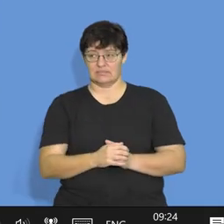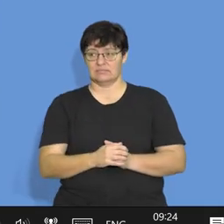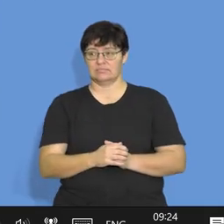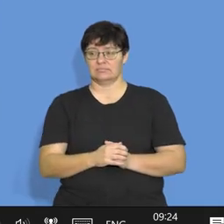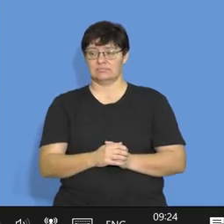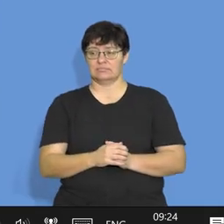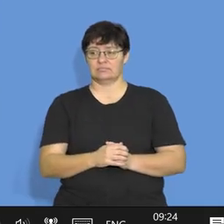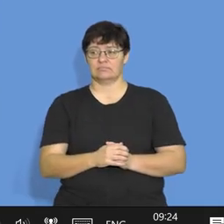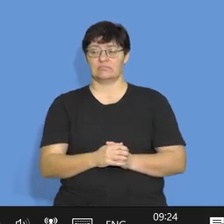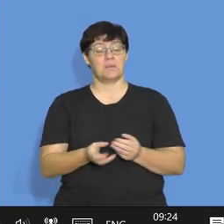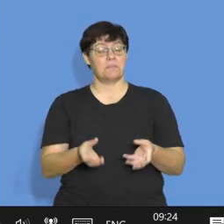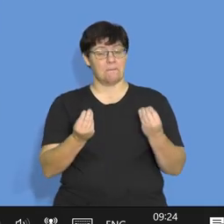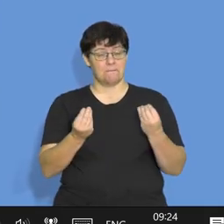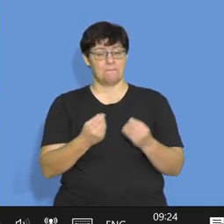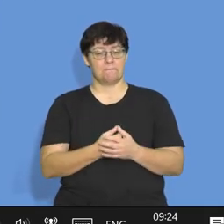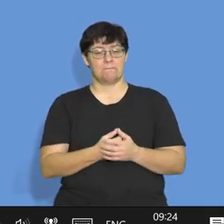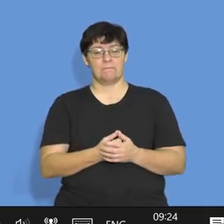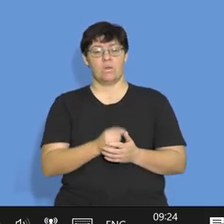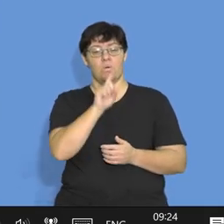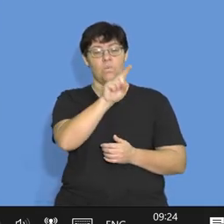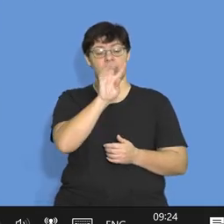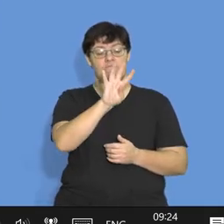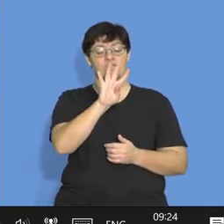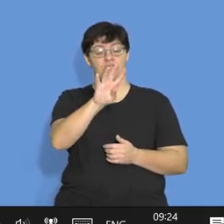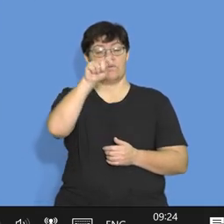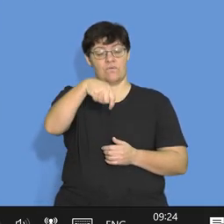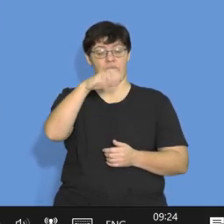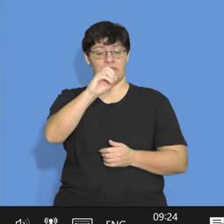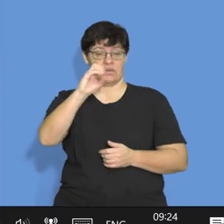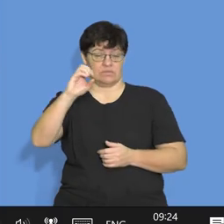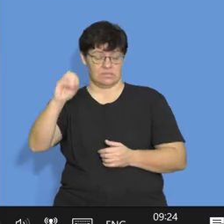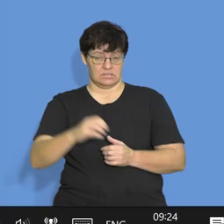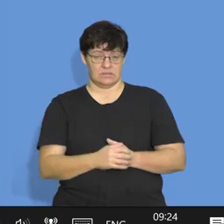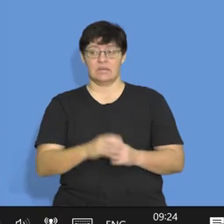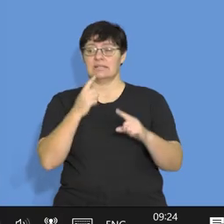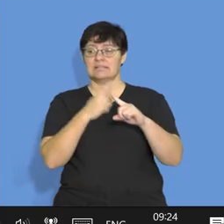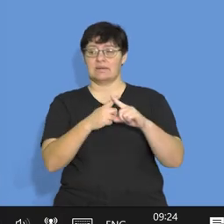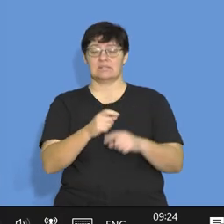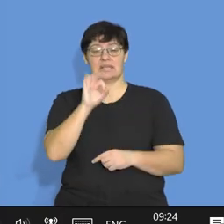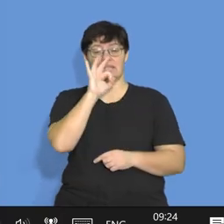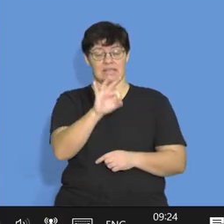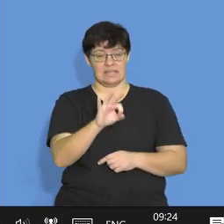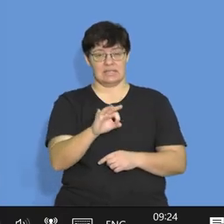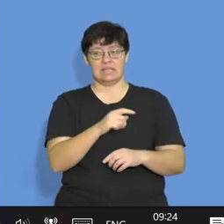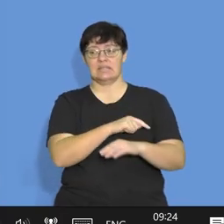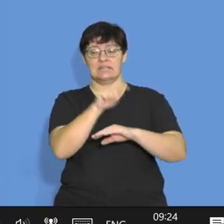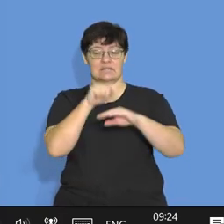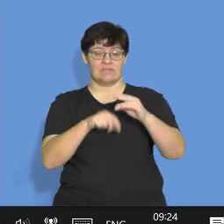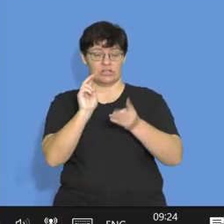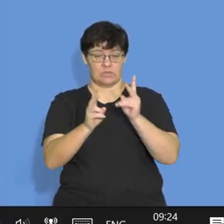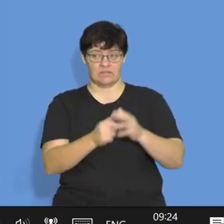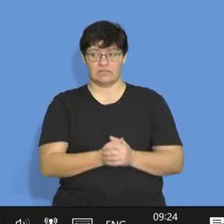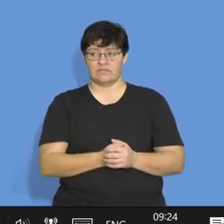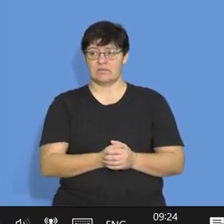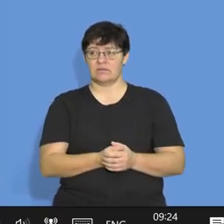give me a figure of 144,000 times 3, divide by 12, and clearly you